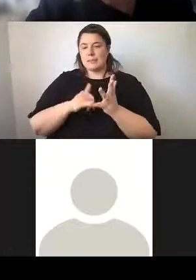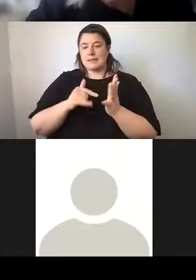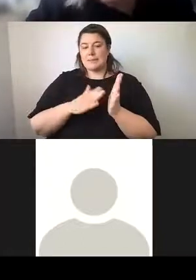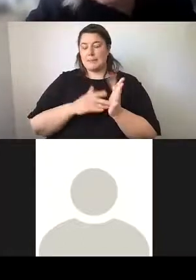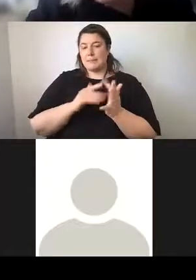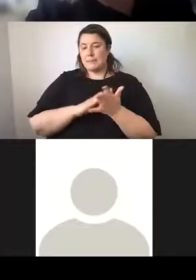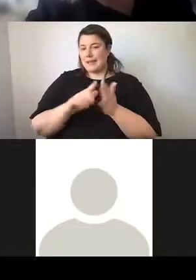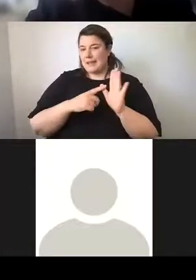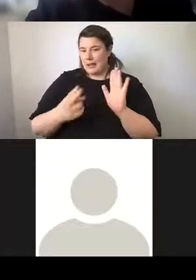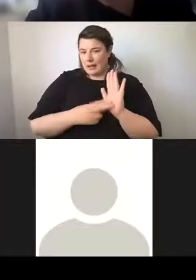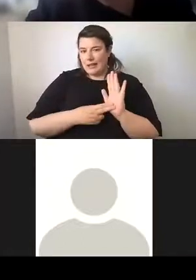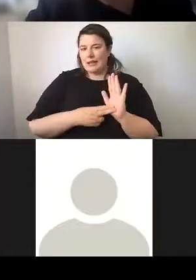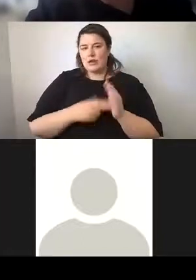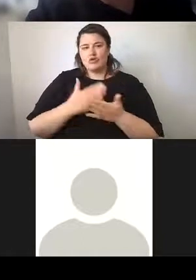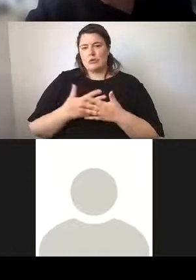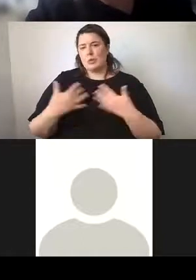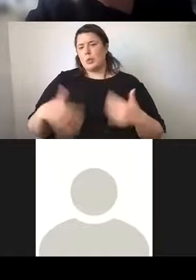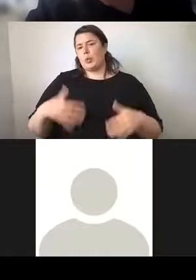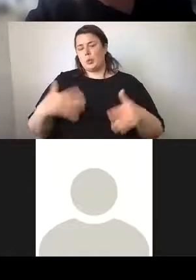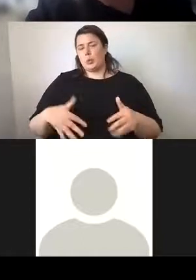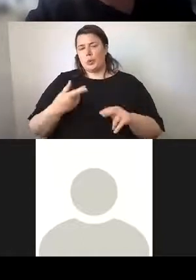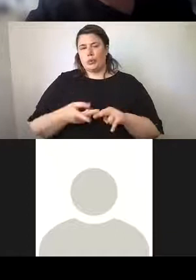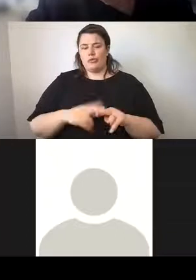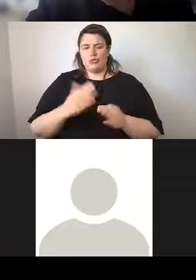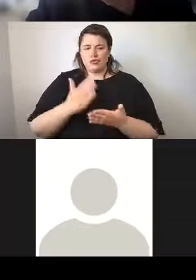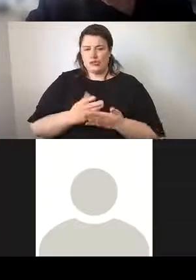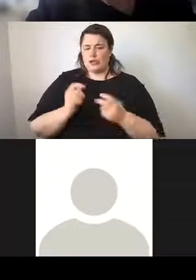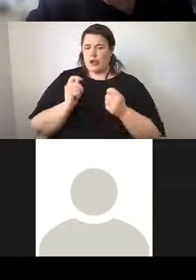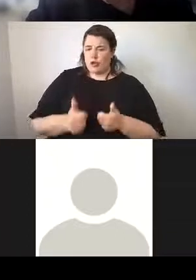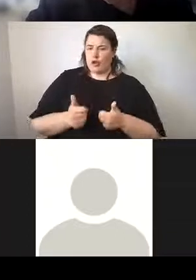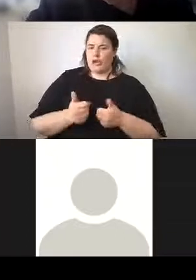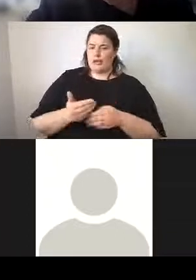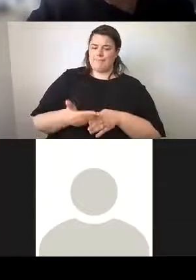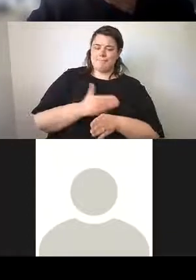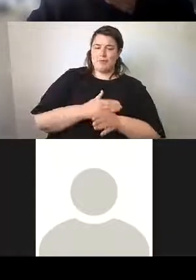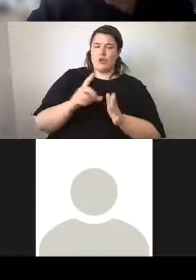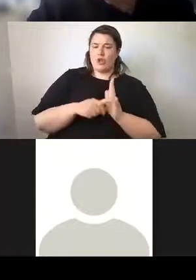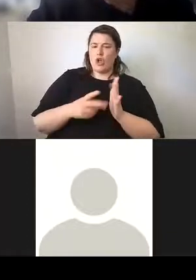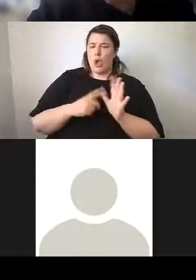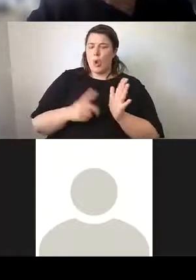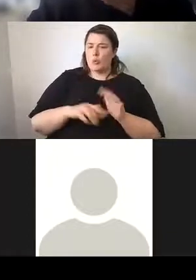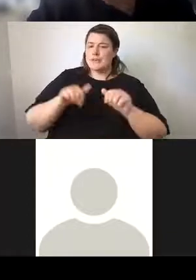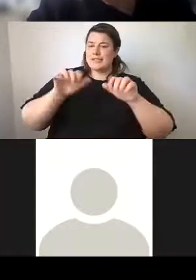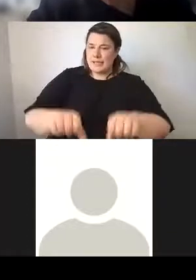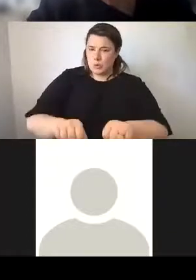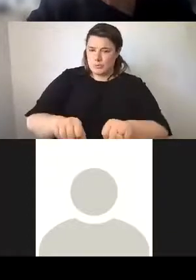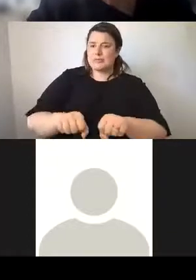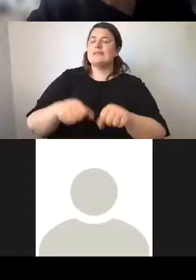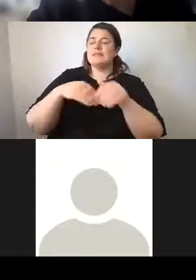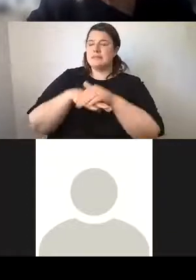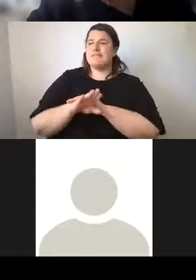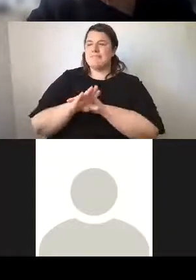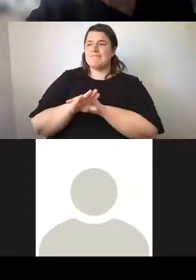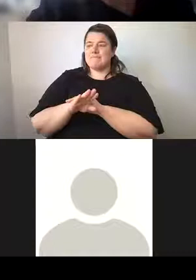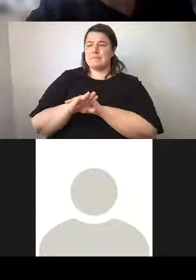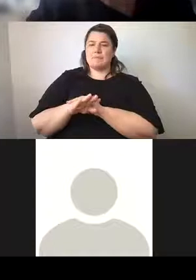an outstanding record of really early colonial settlement in towns and